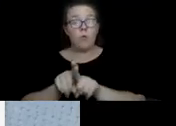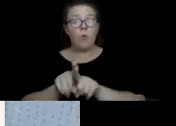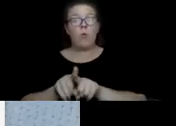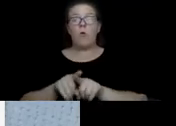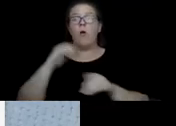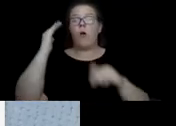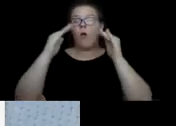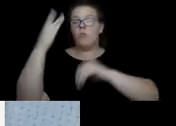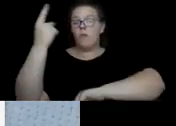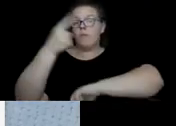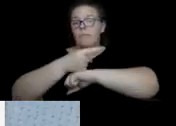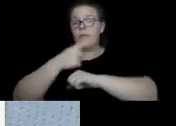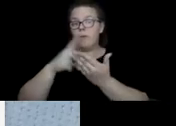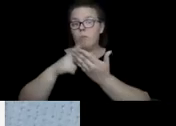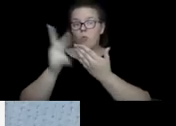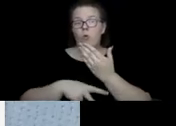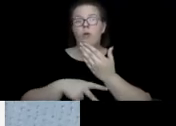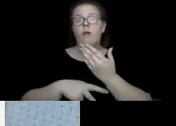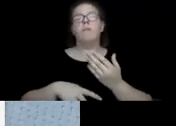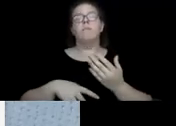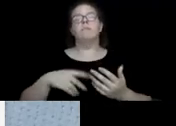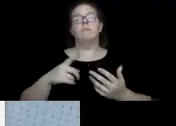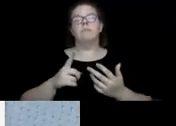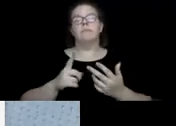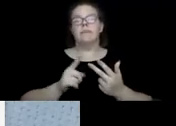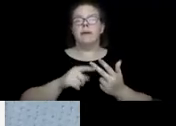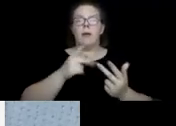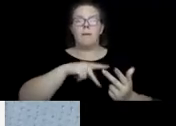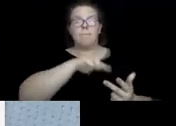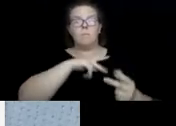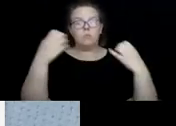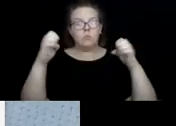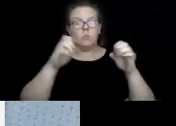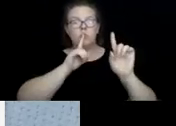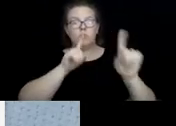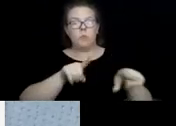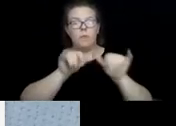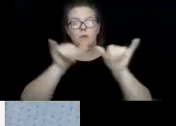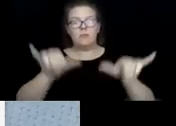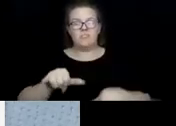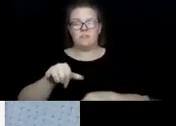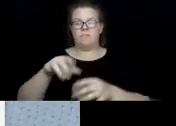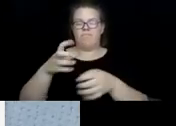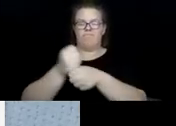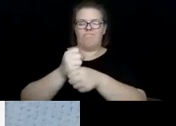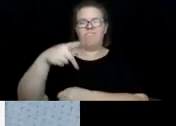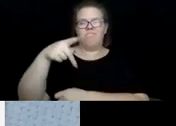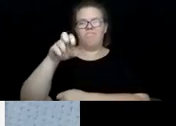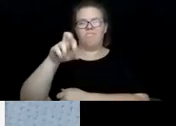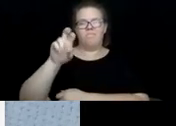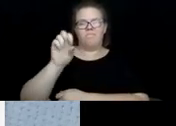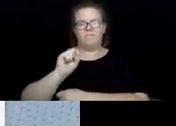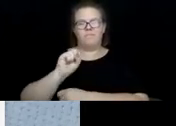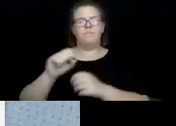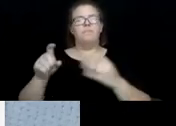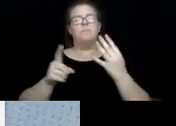day programs, a personal emergency response system, and also care management and case